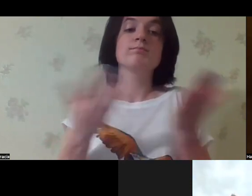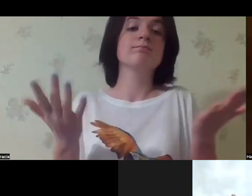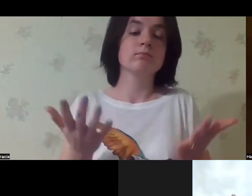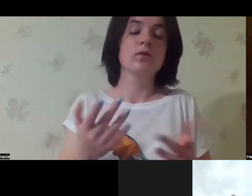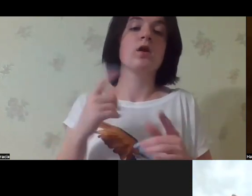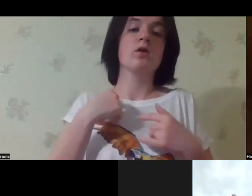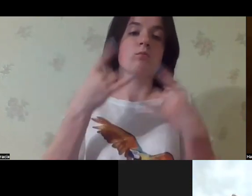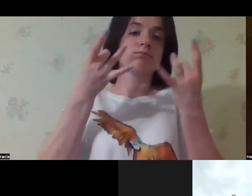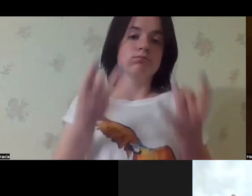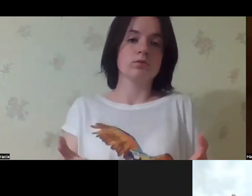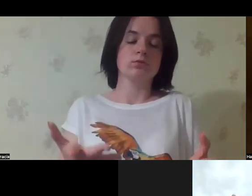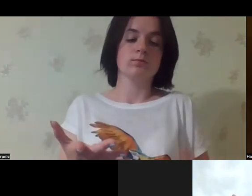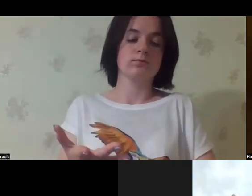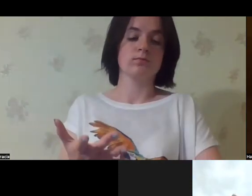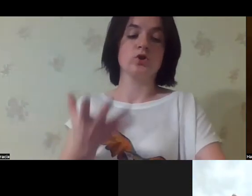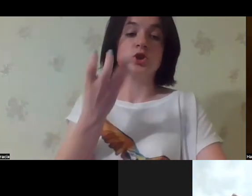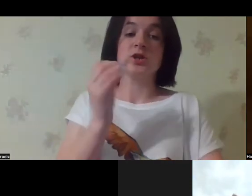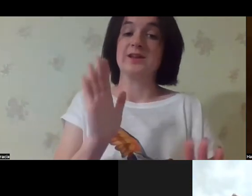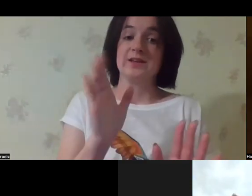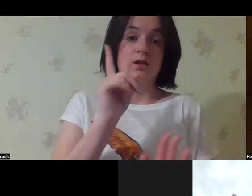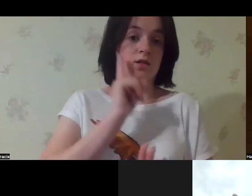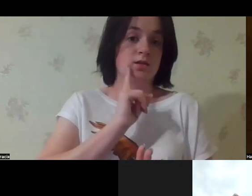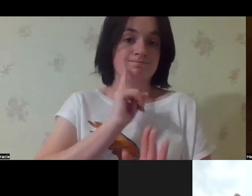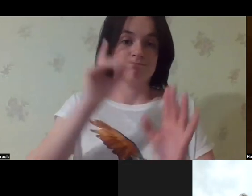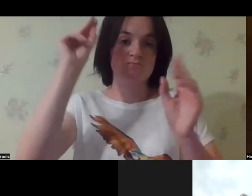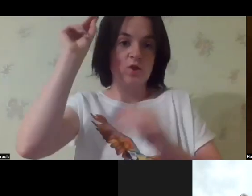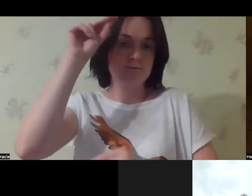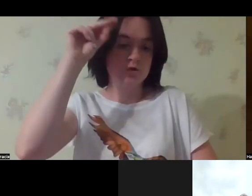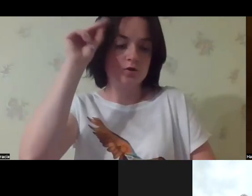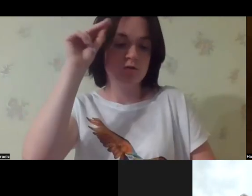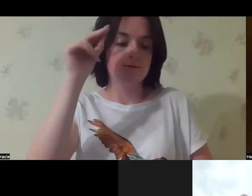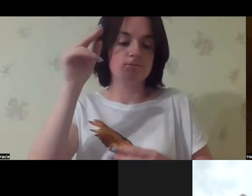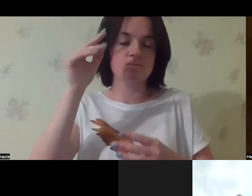So my question is, well, I'm still learning.